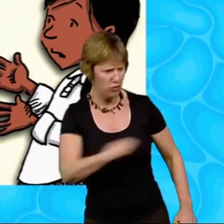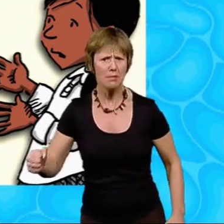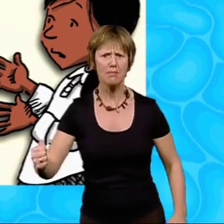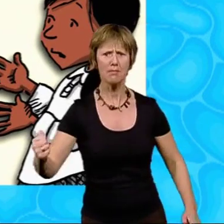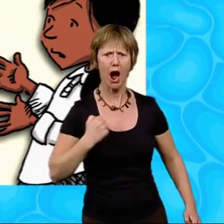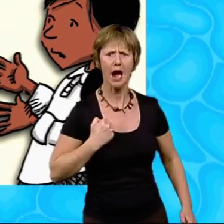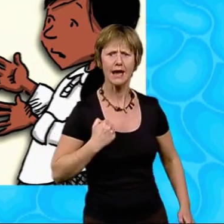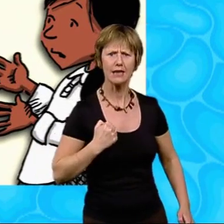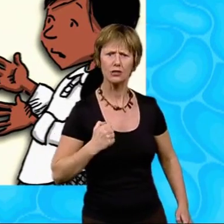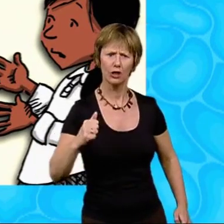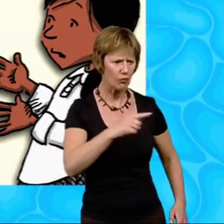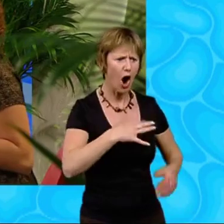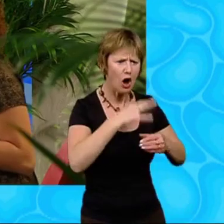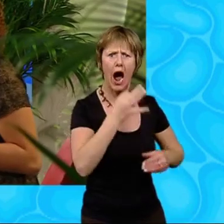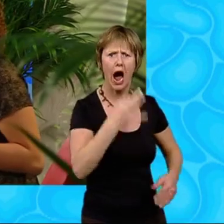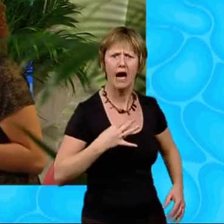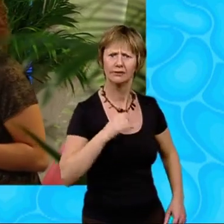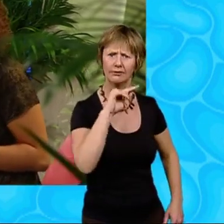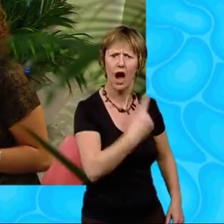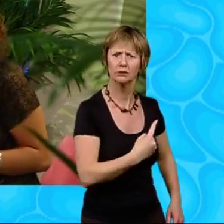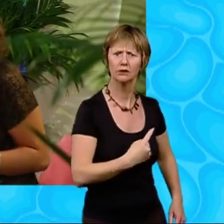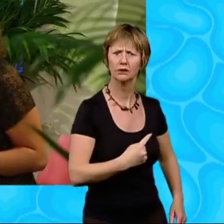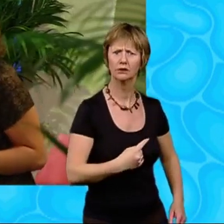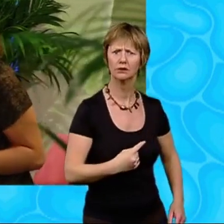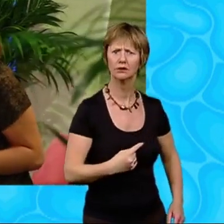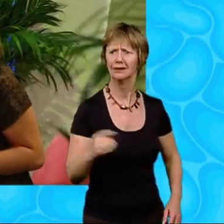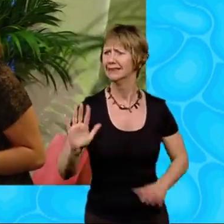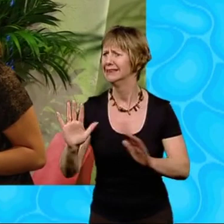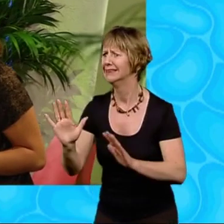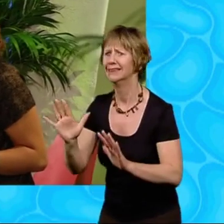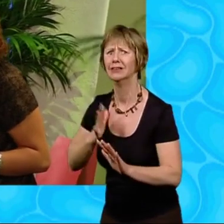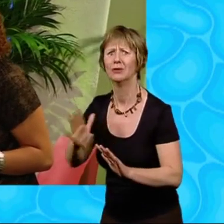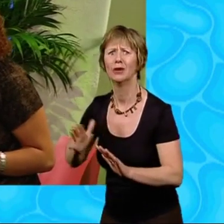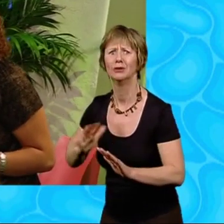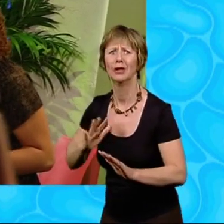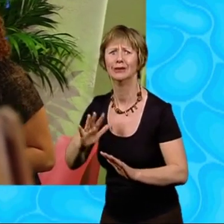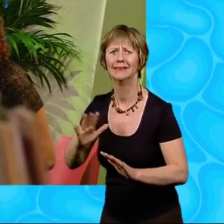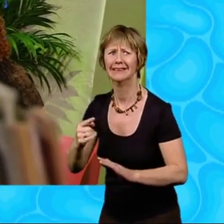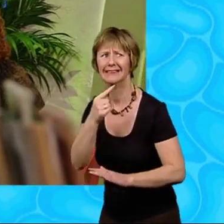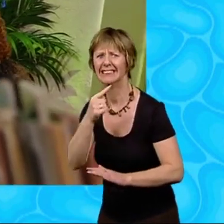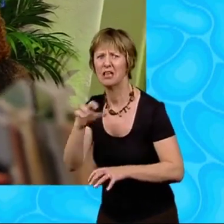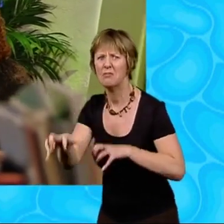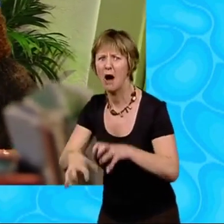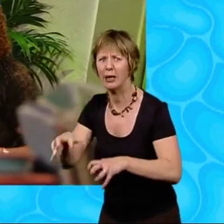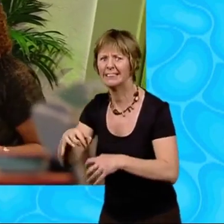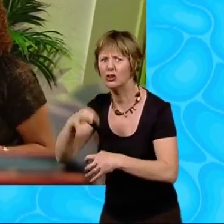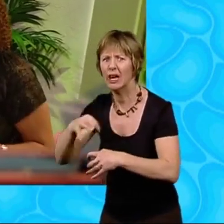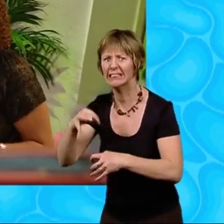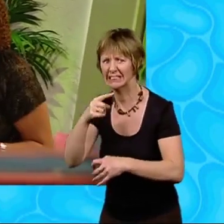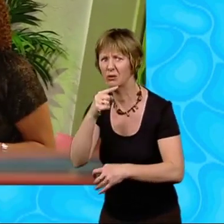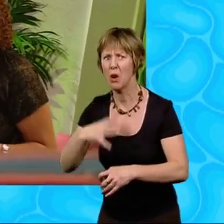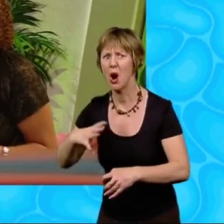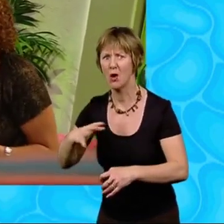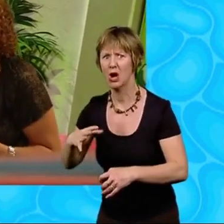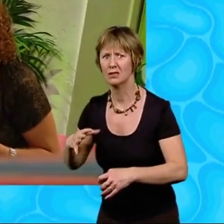a crisp, ask first. I don't want your crisps, but the monster crisp guzzler does, Josie